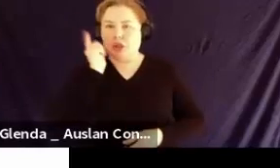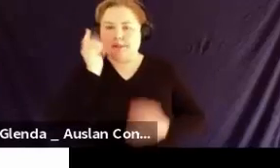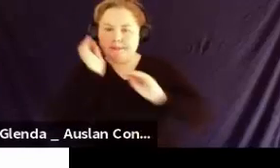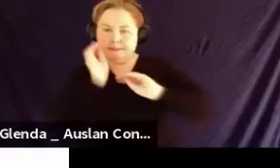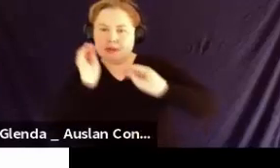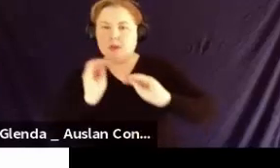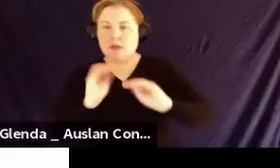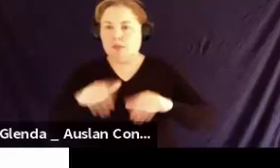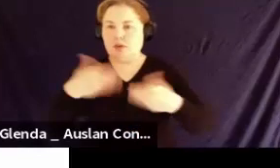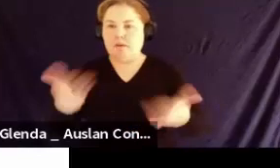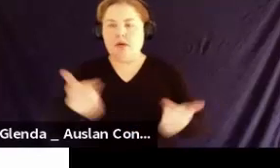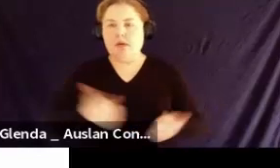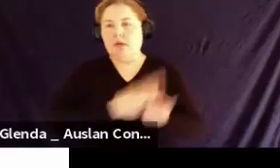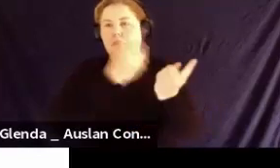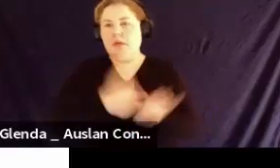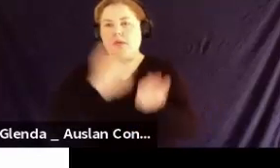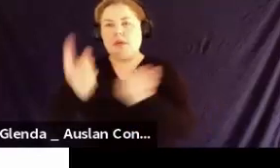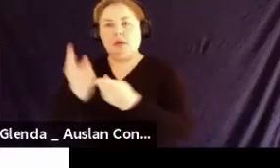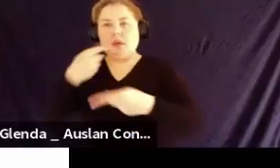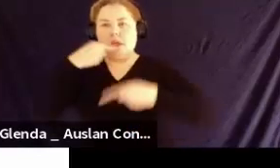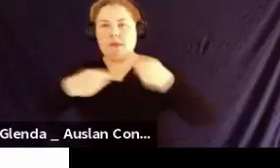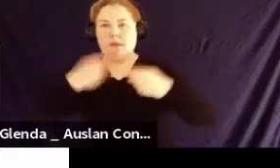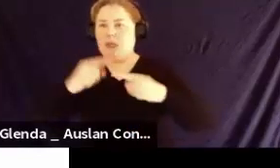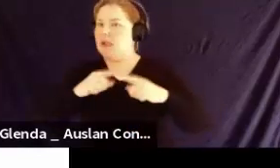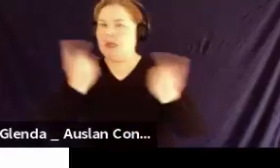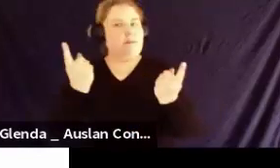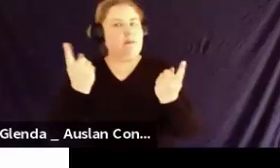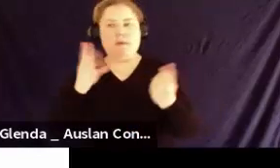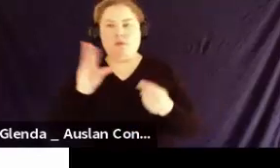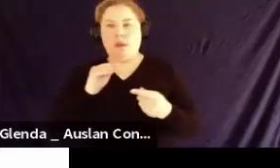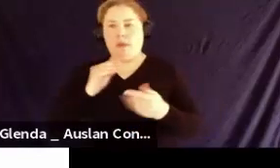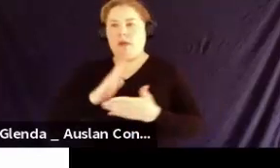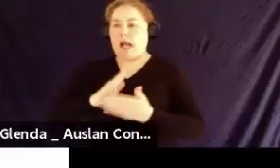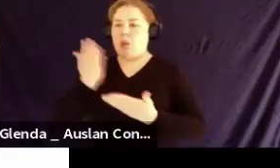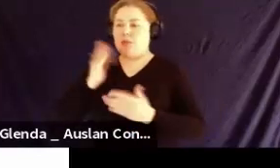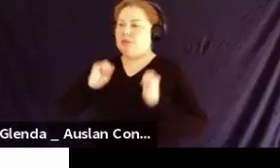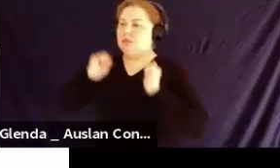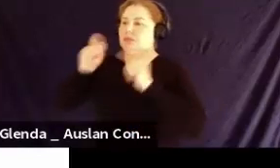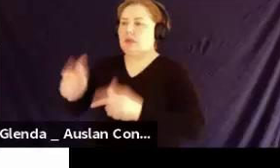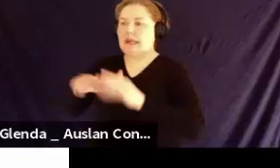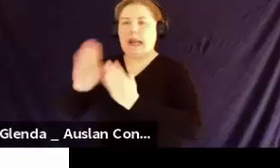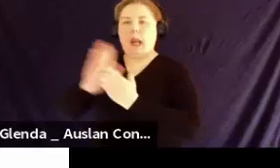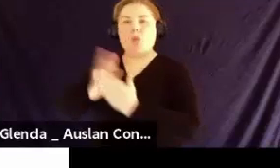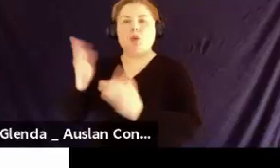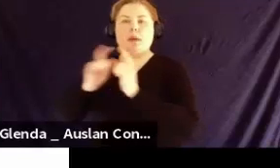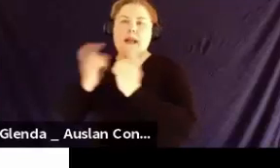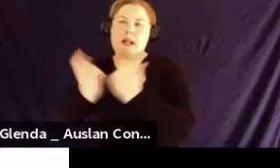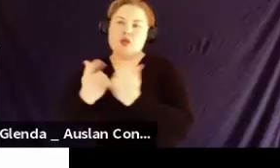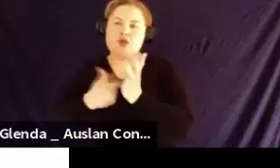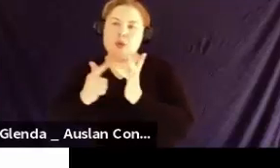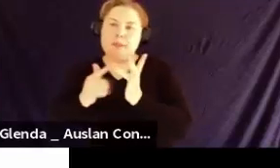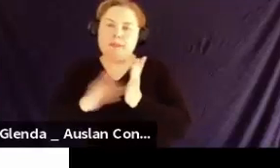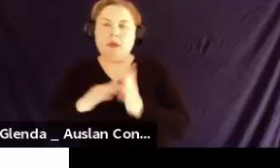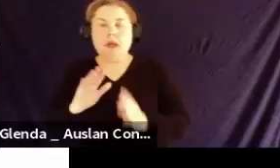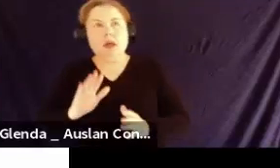information. It's very different from being there in the classroom. And for some students